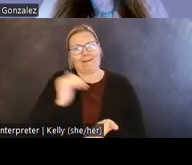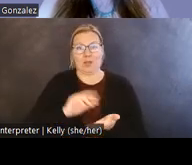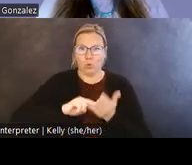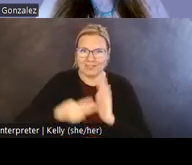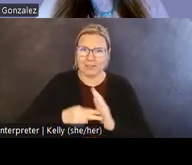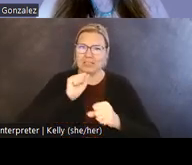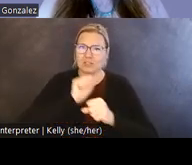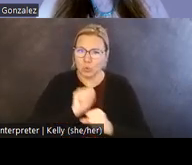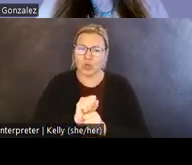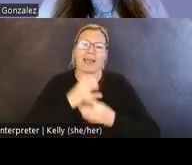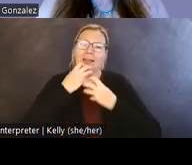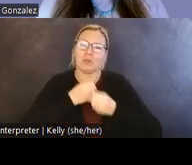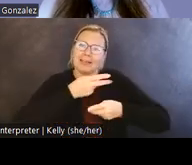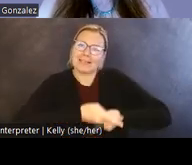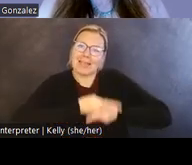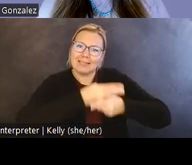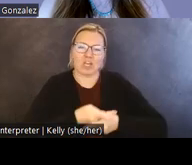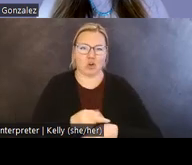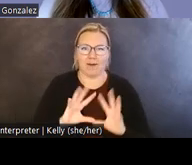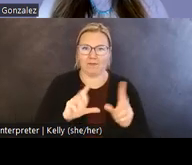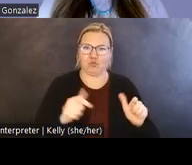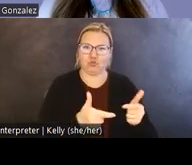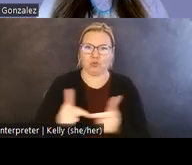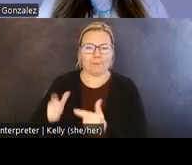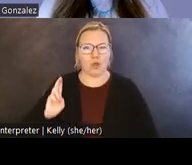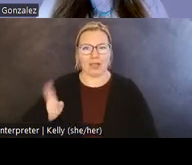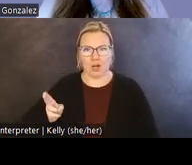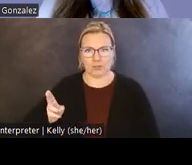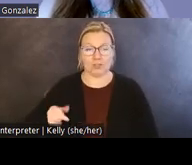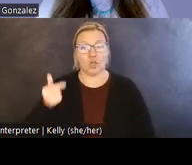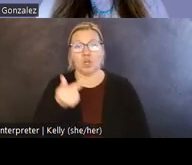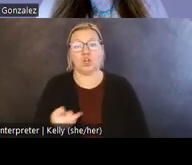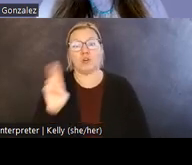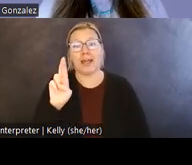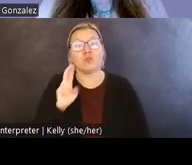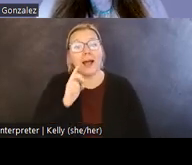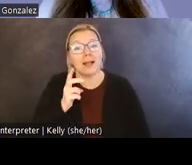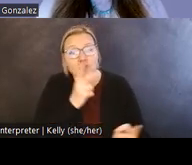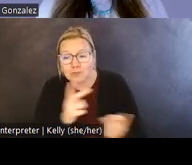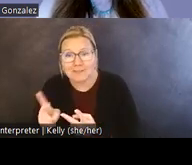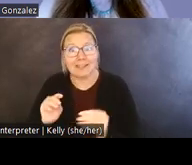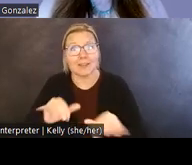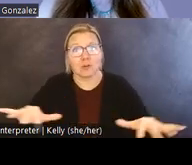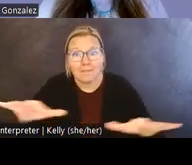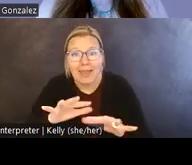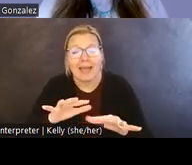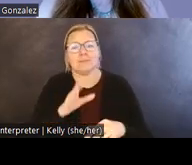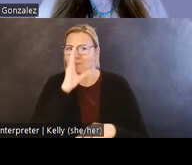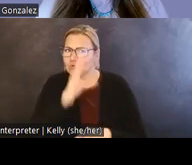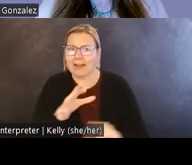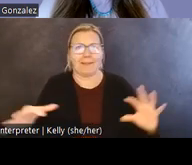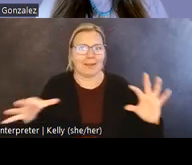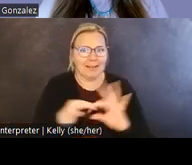care for tribal heritage. In coming to see Grand Ronde's ancestral places as inextricably connected to people and